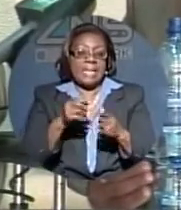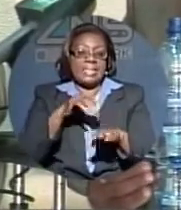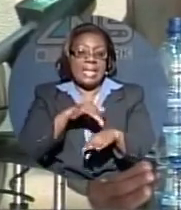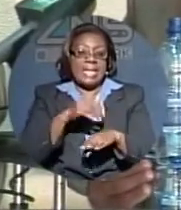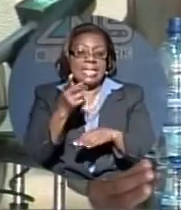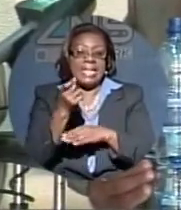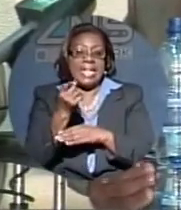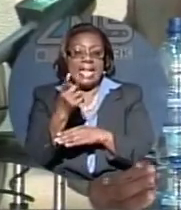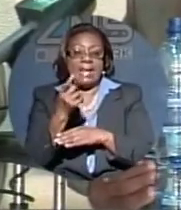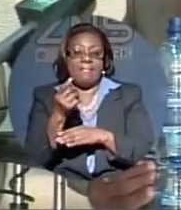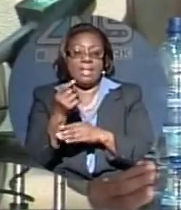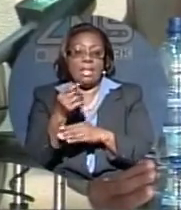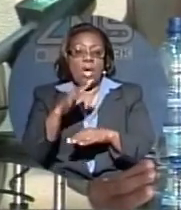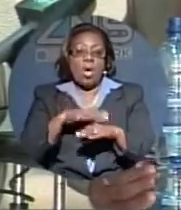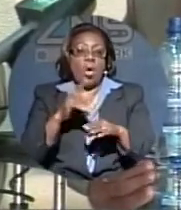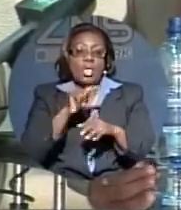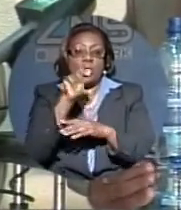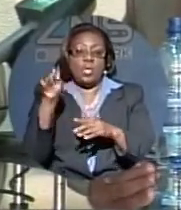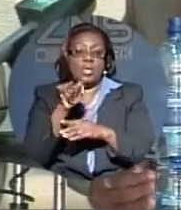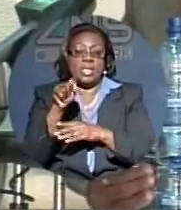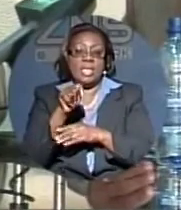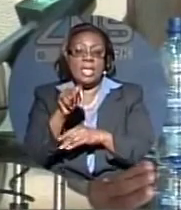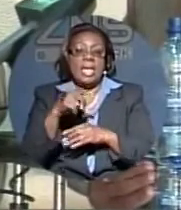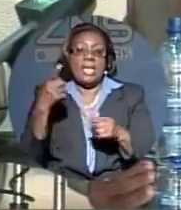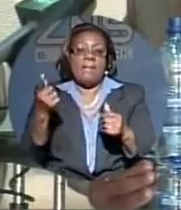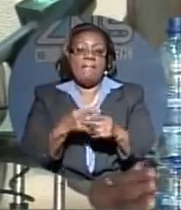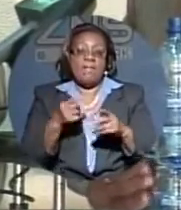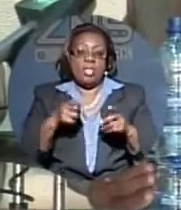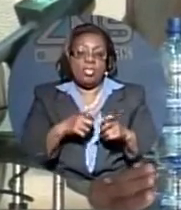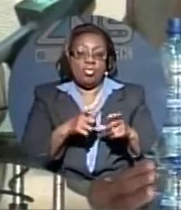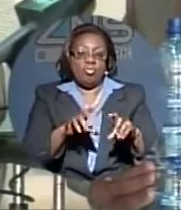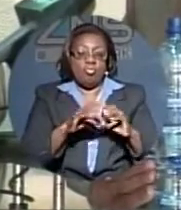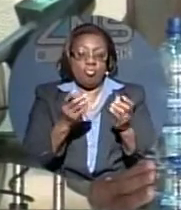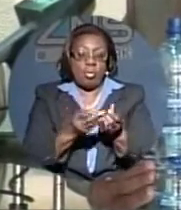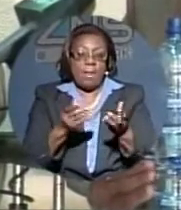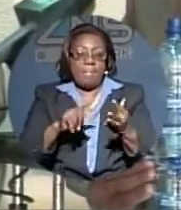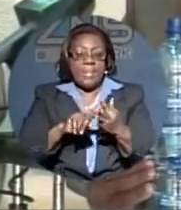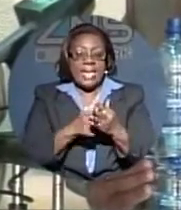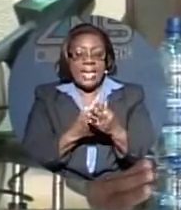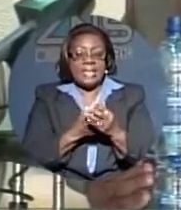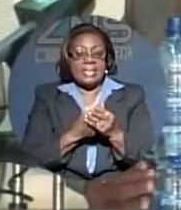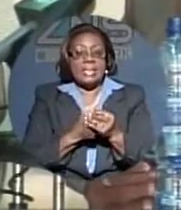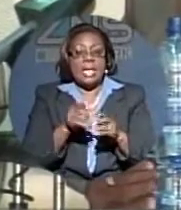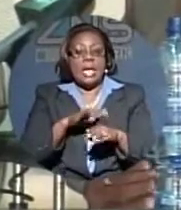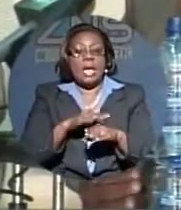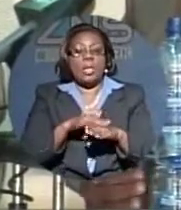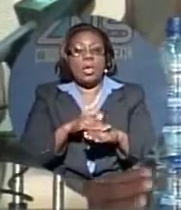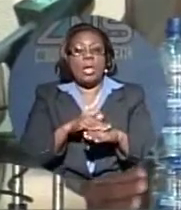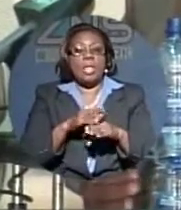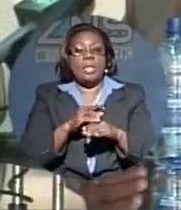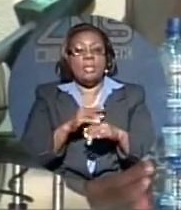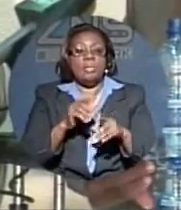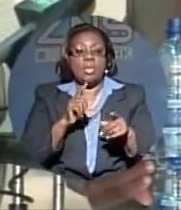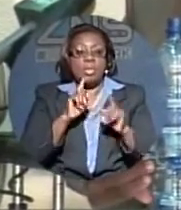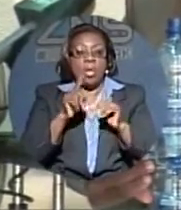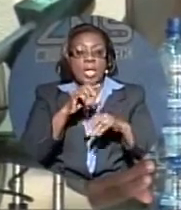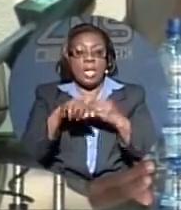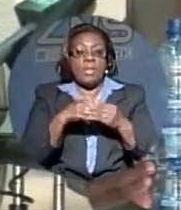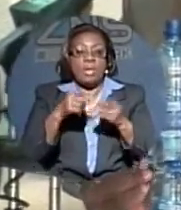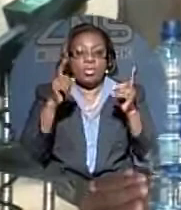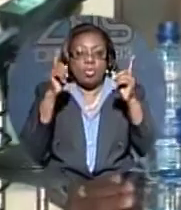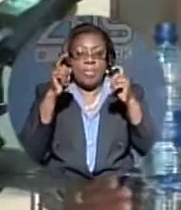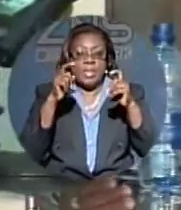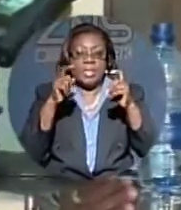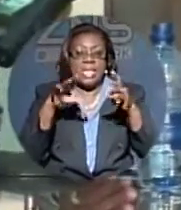a.m. On Tuesday, that first track begins, that personal leadership track. And we're going to be dealing with topics such as